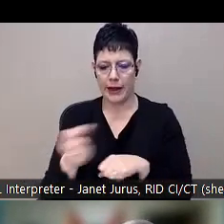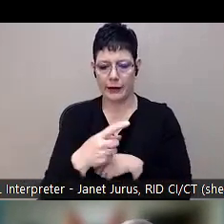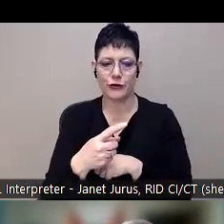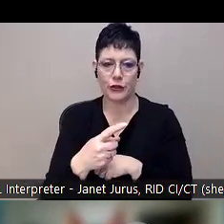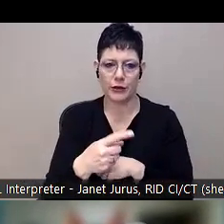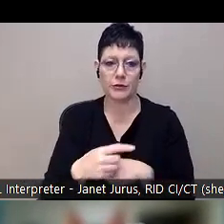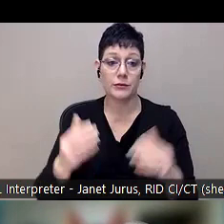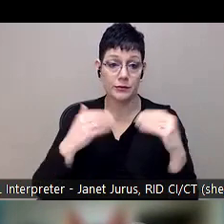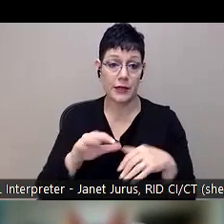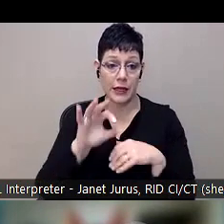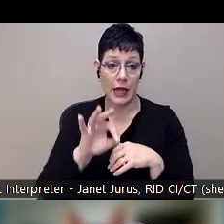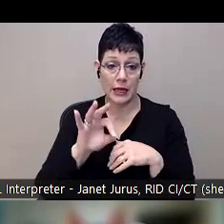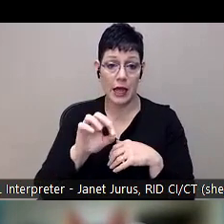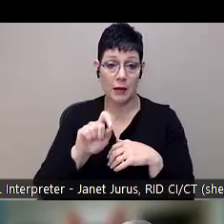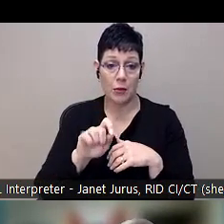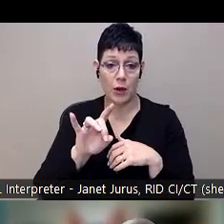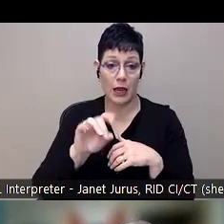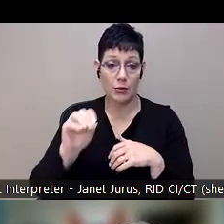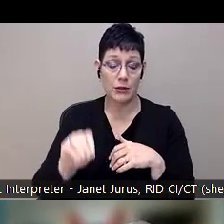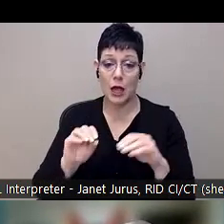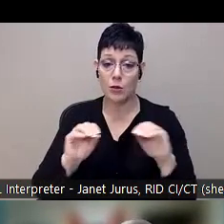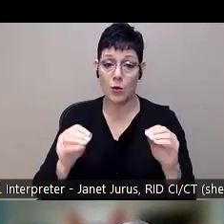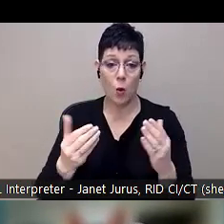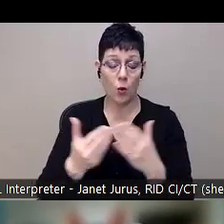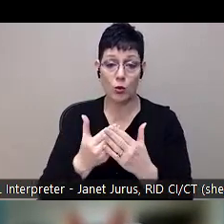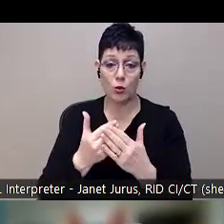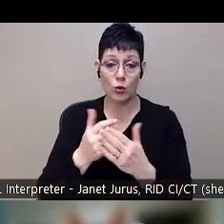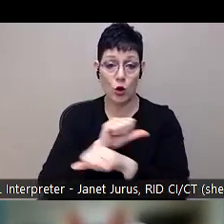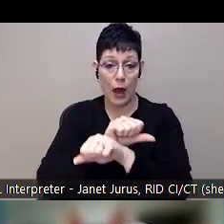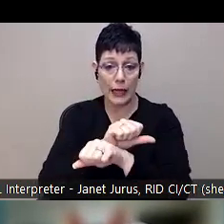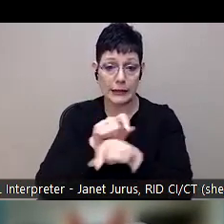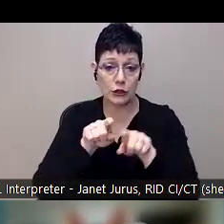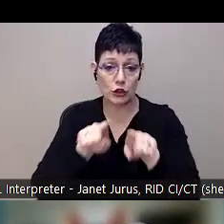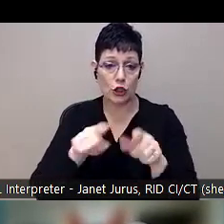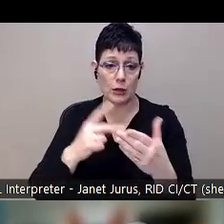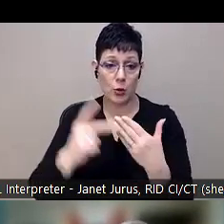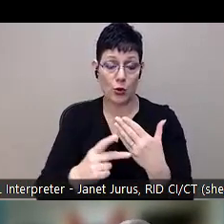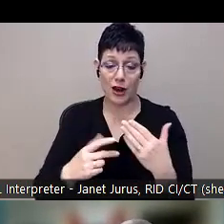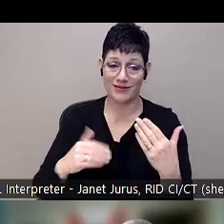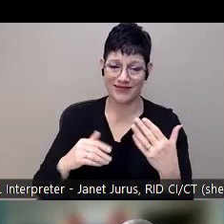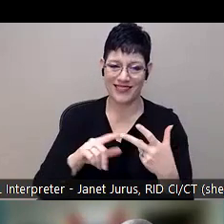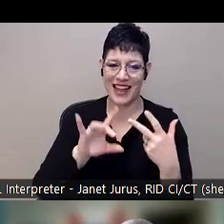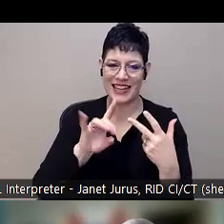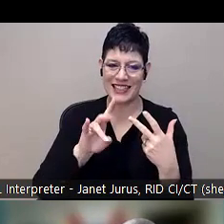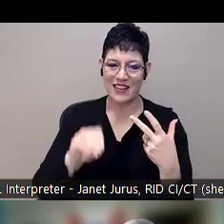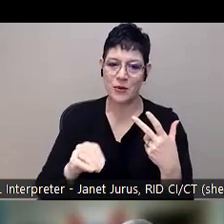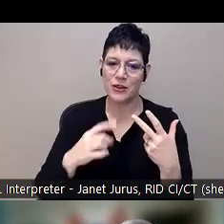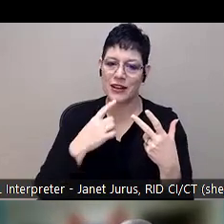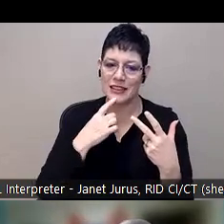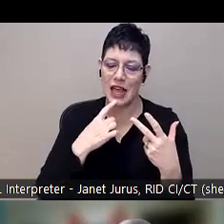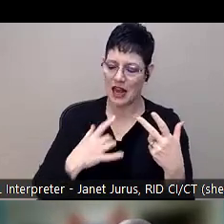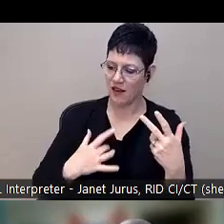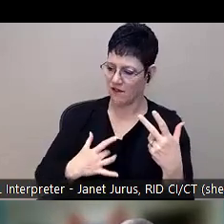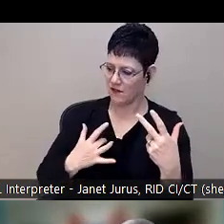99.8% had no new arrests while in the program. 87% report a sense of